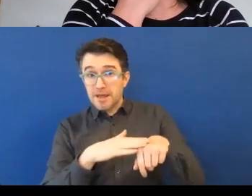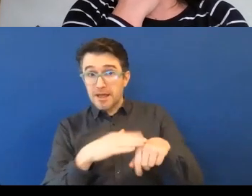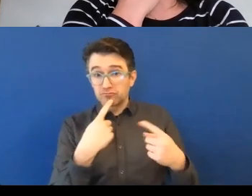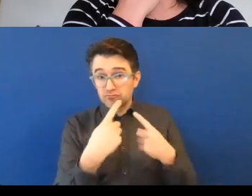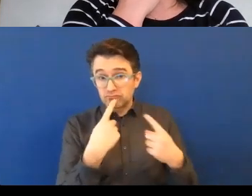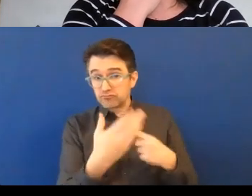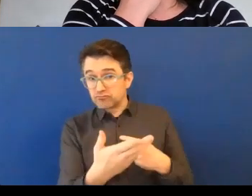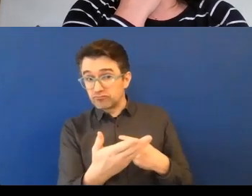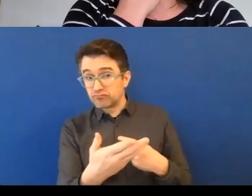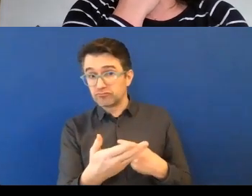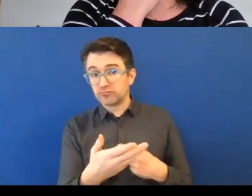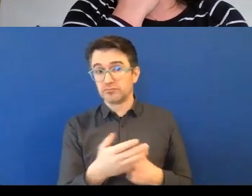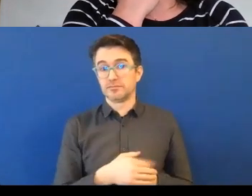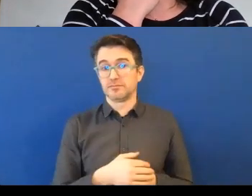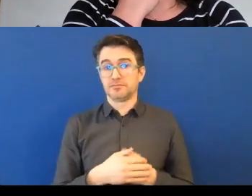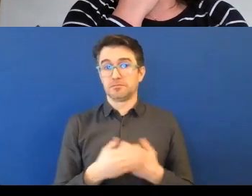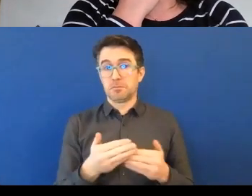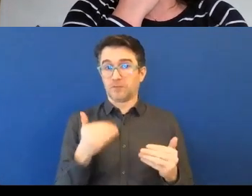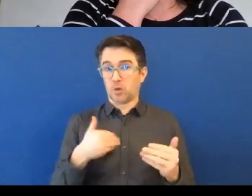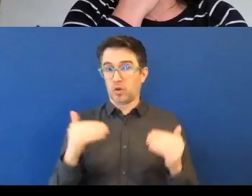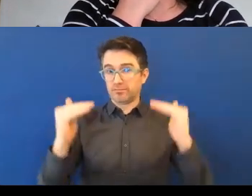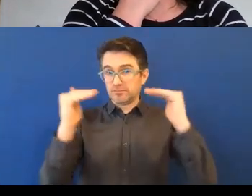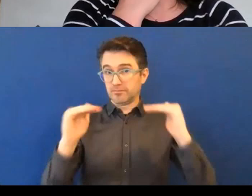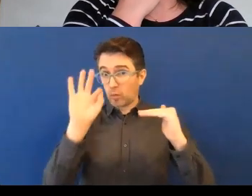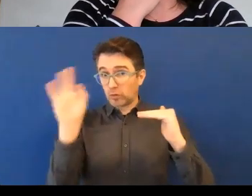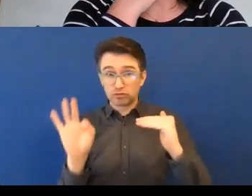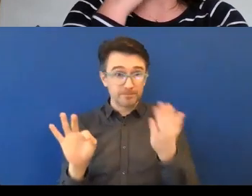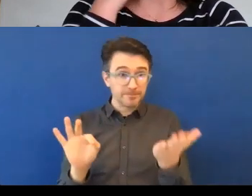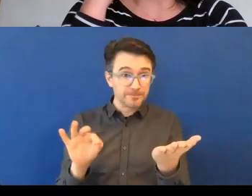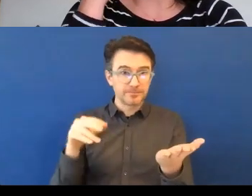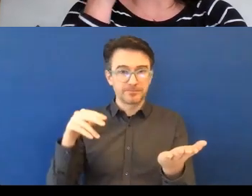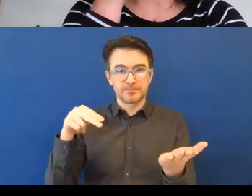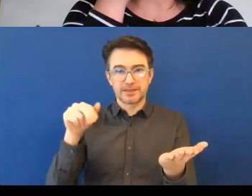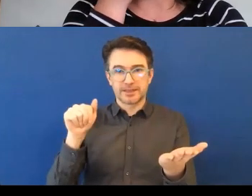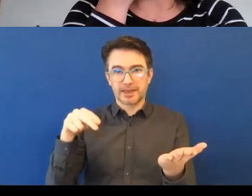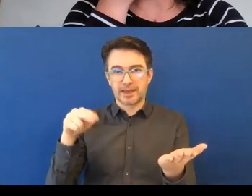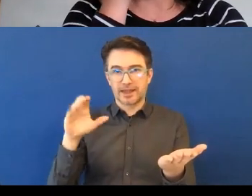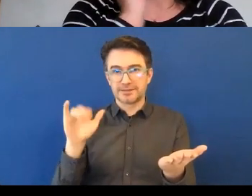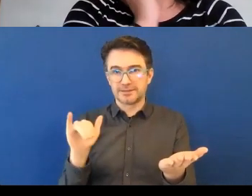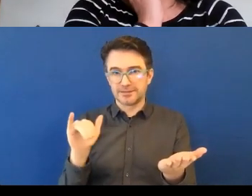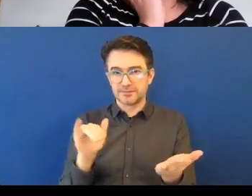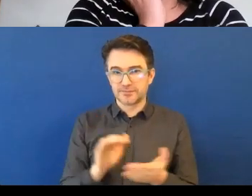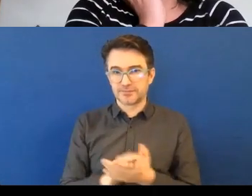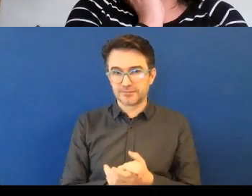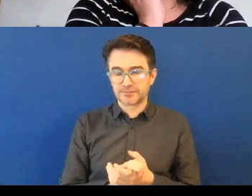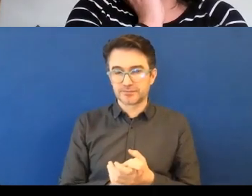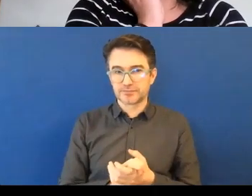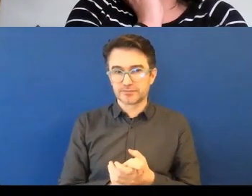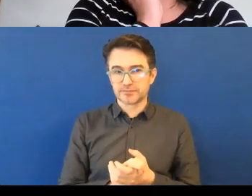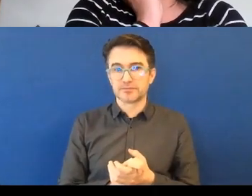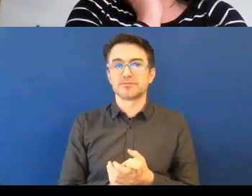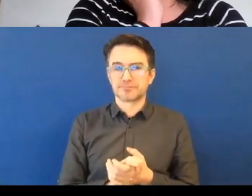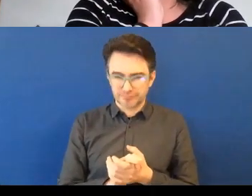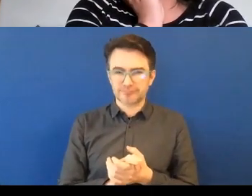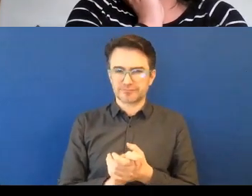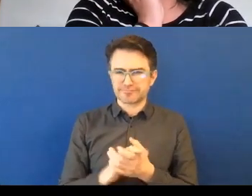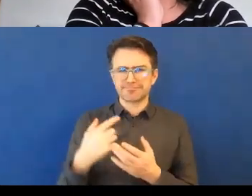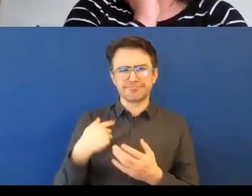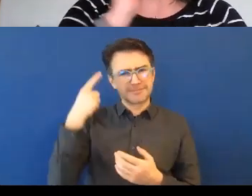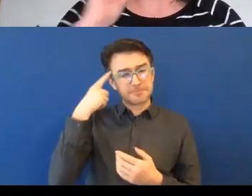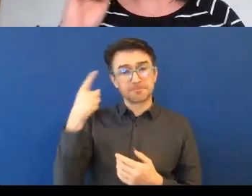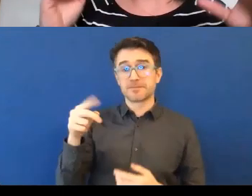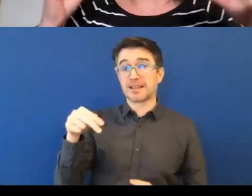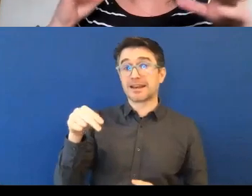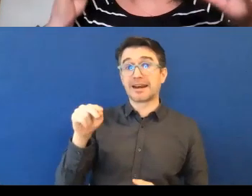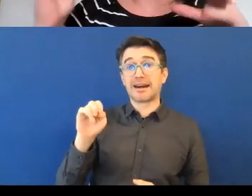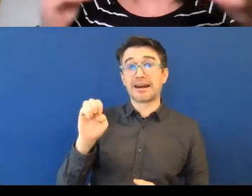been kind of, uh, going in and out of the Q and A and people have been talking about, you know, is it all one person at a time or, you know, is it really